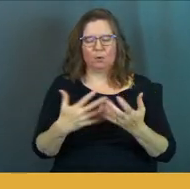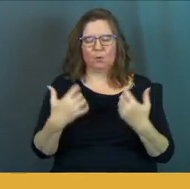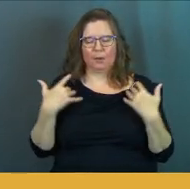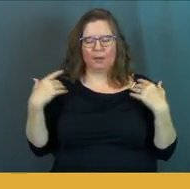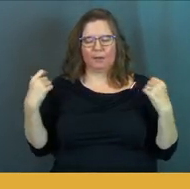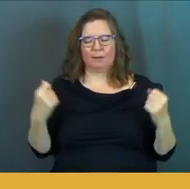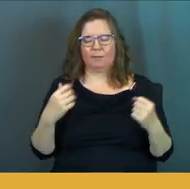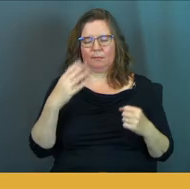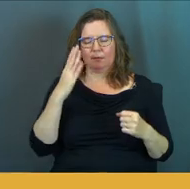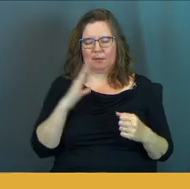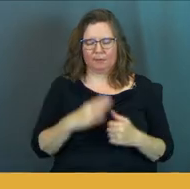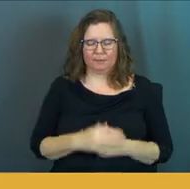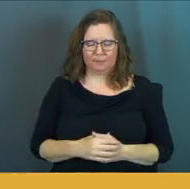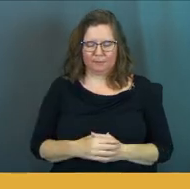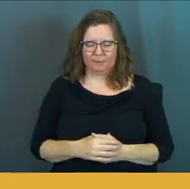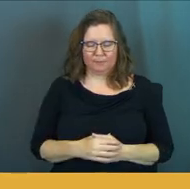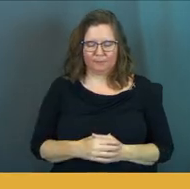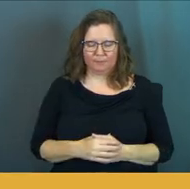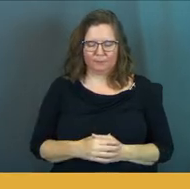healing, God.